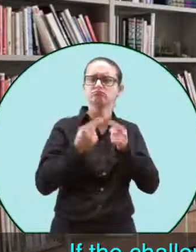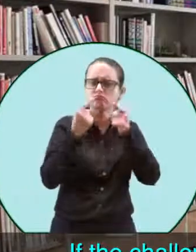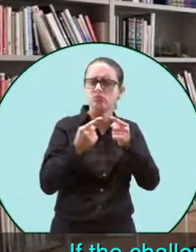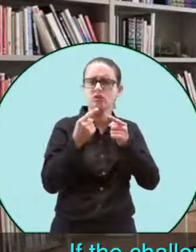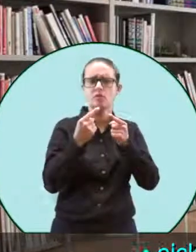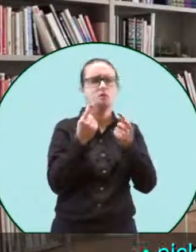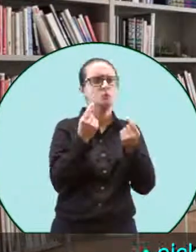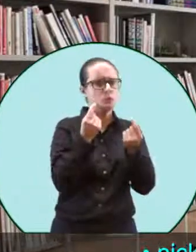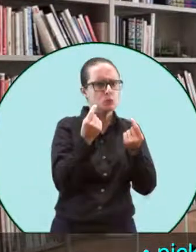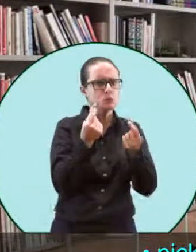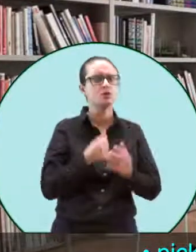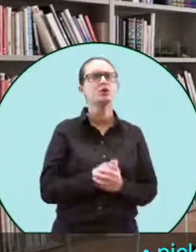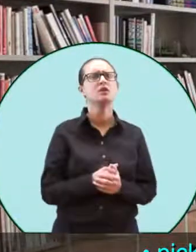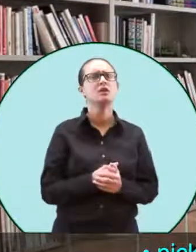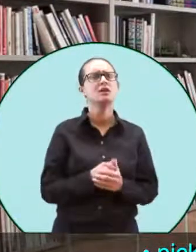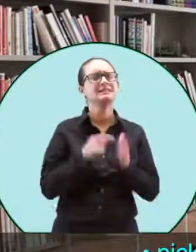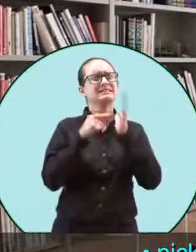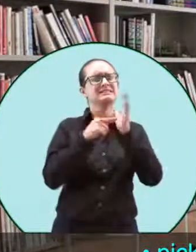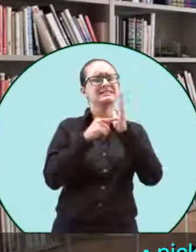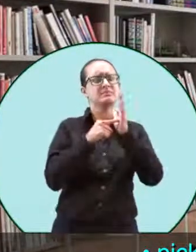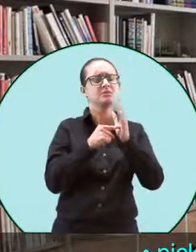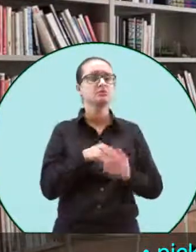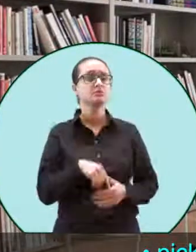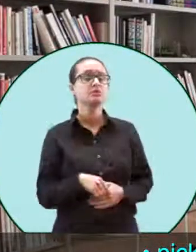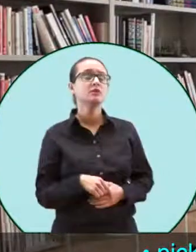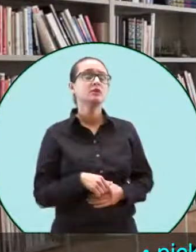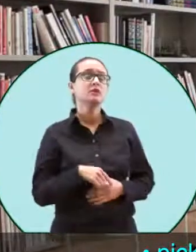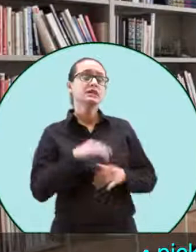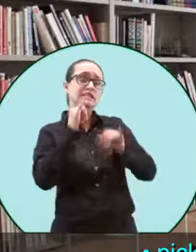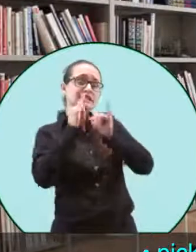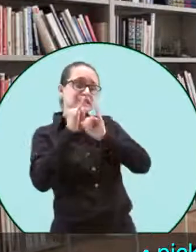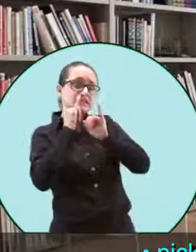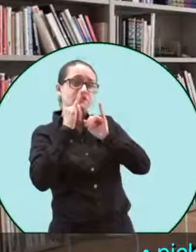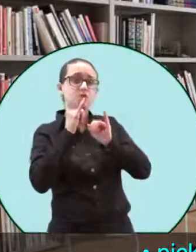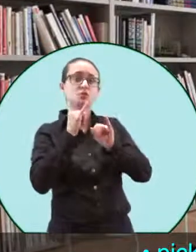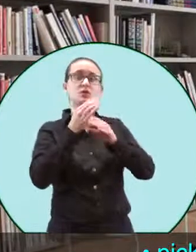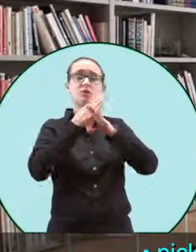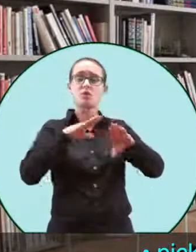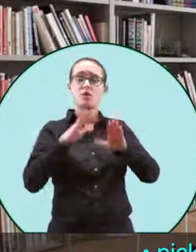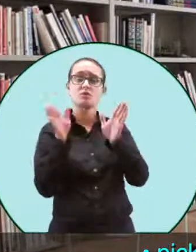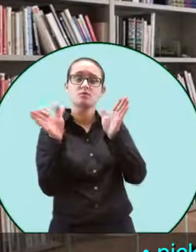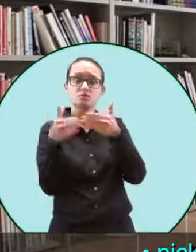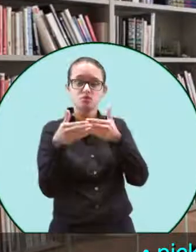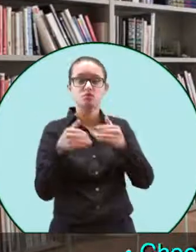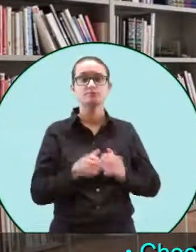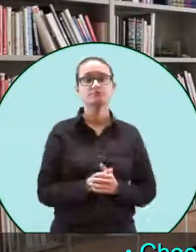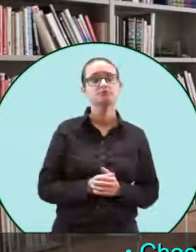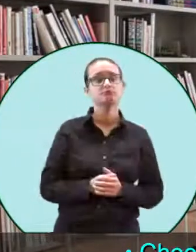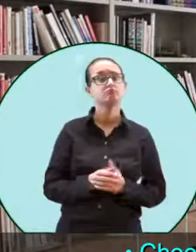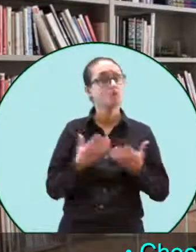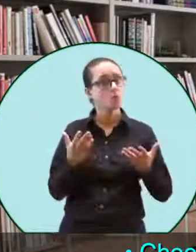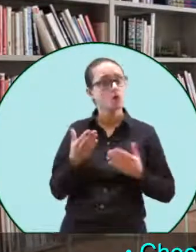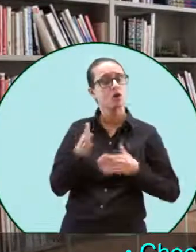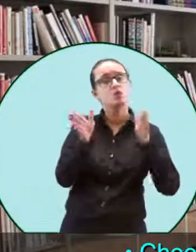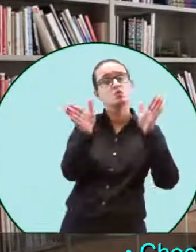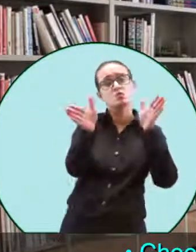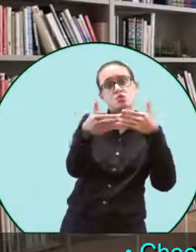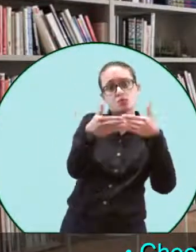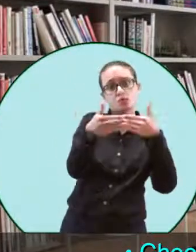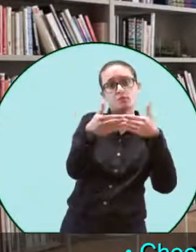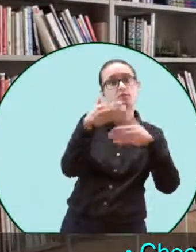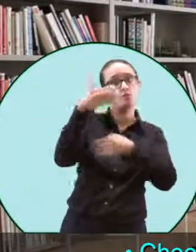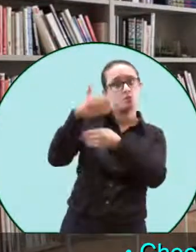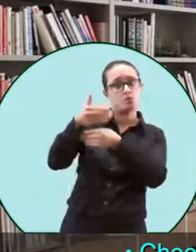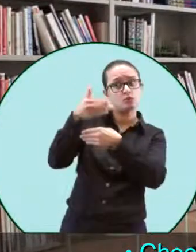you could pick a quiet room for the interview, right? So something that's out of the way. You could choose somewhere with